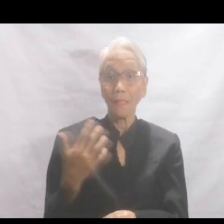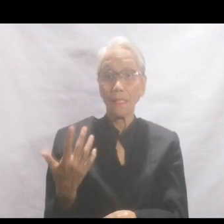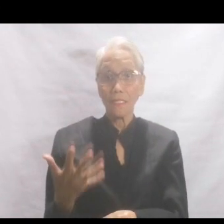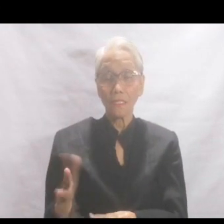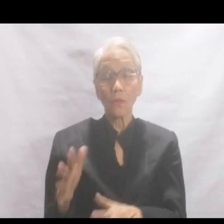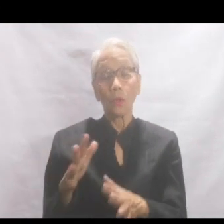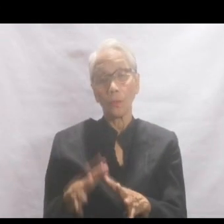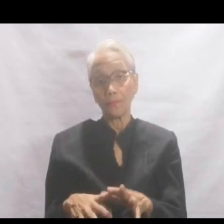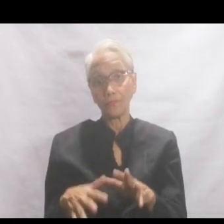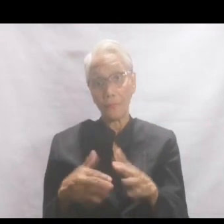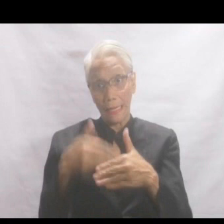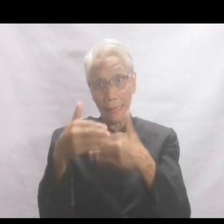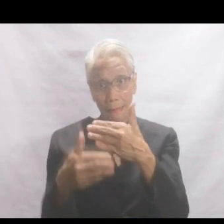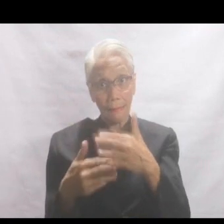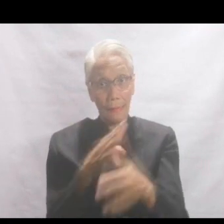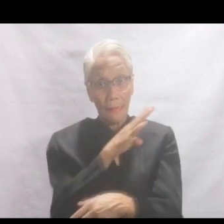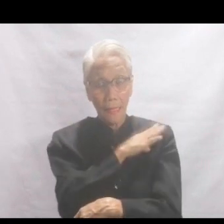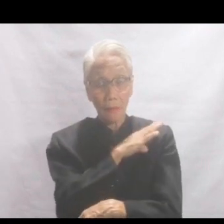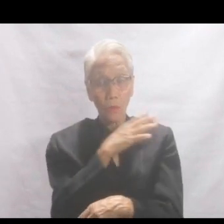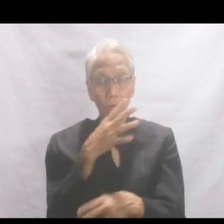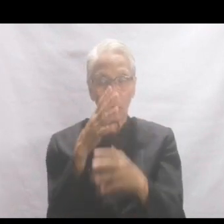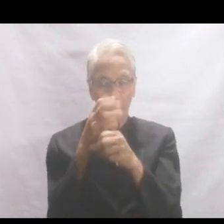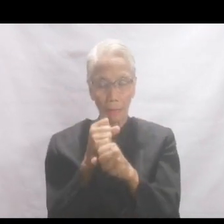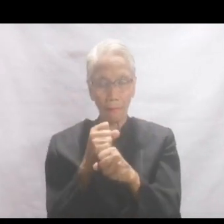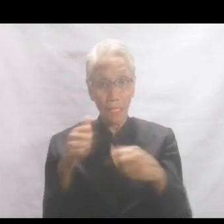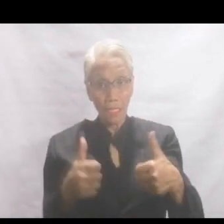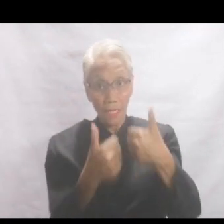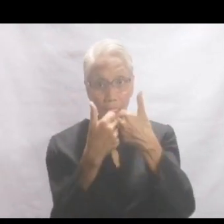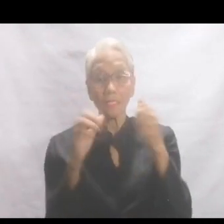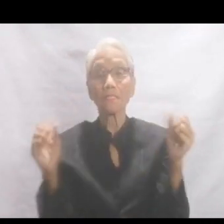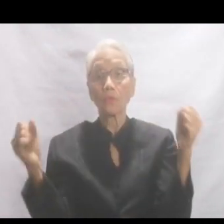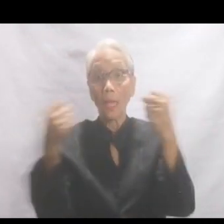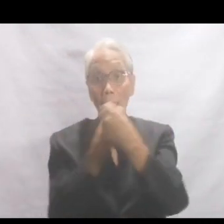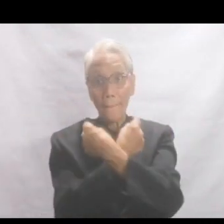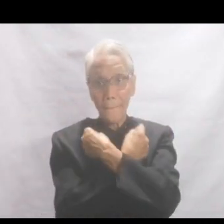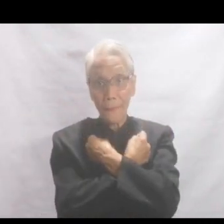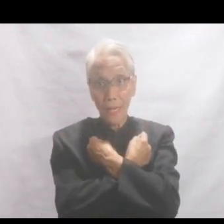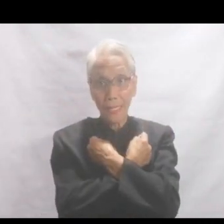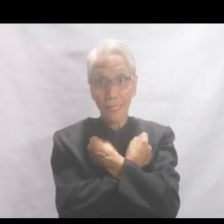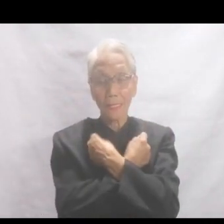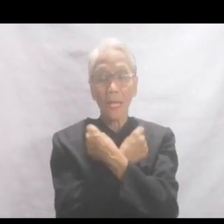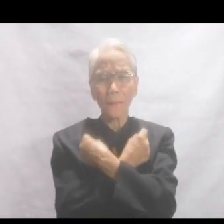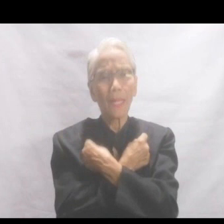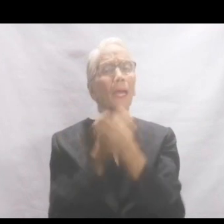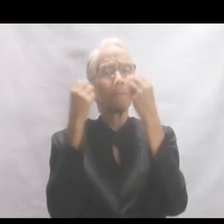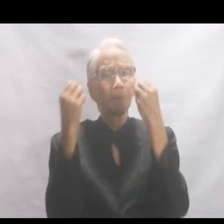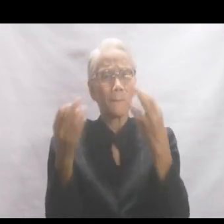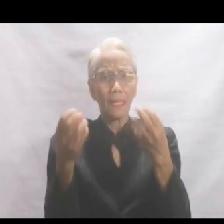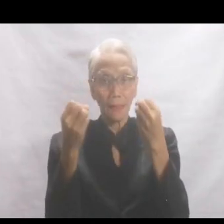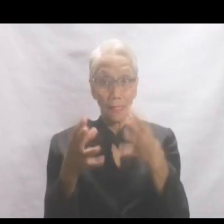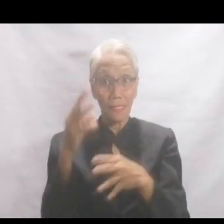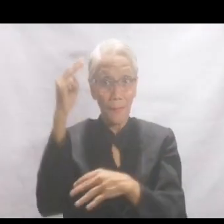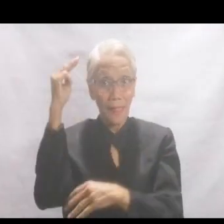na dating move to take up the challenge of Jesus is to embrace. Embrace an abundance